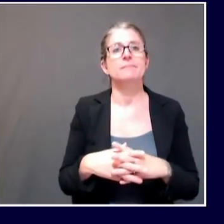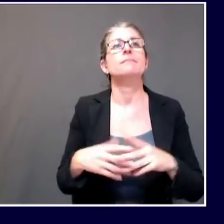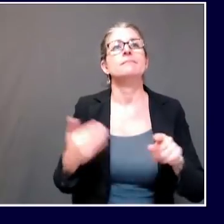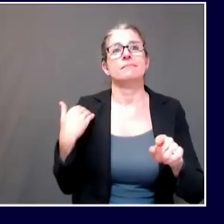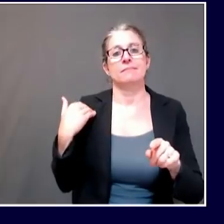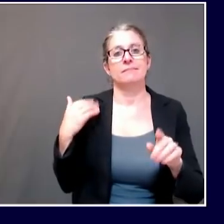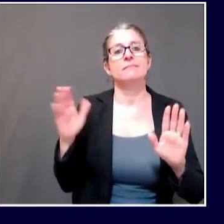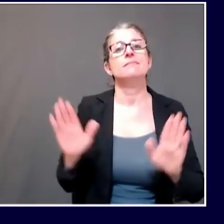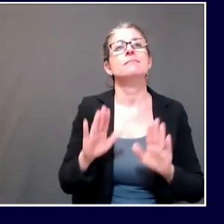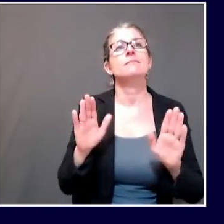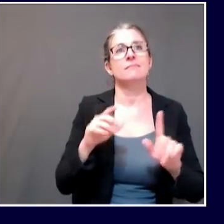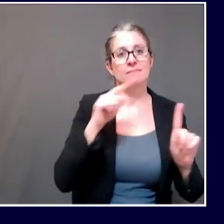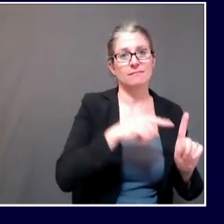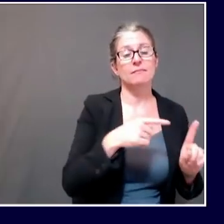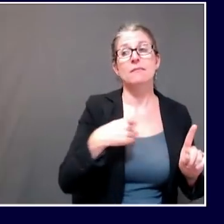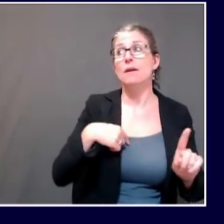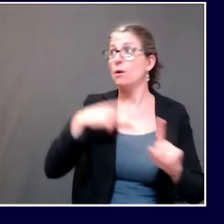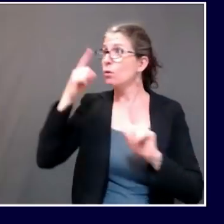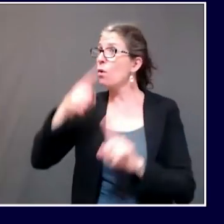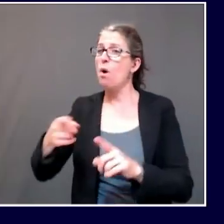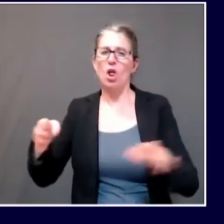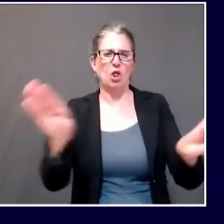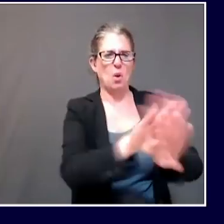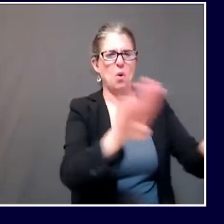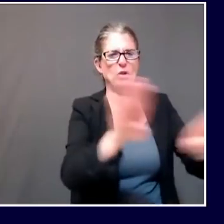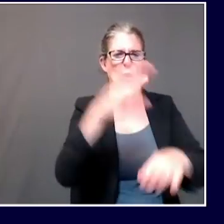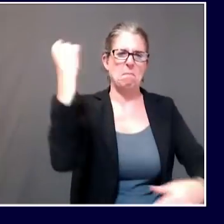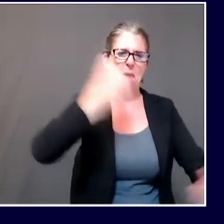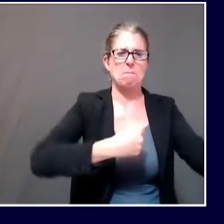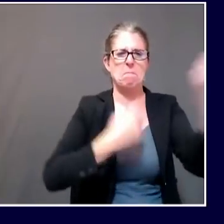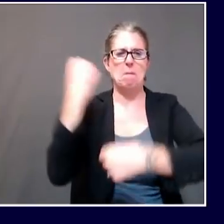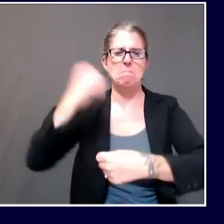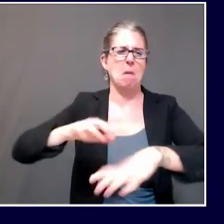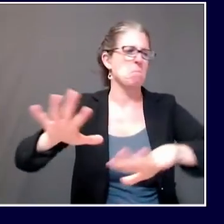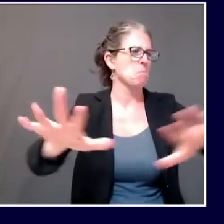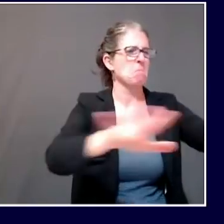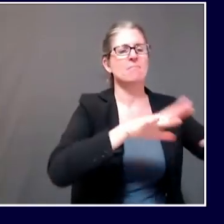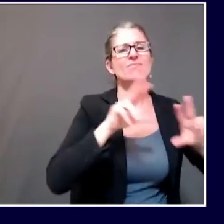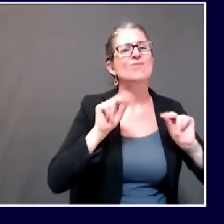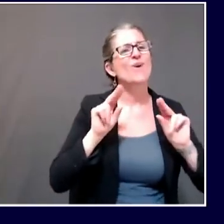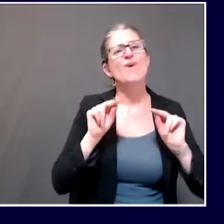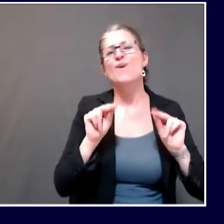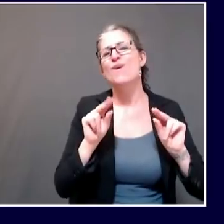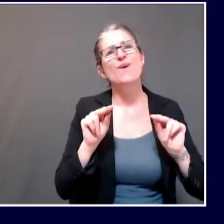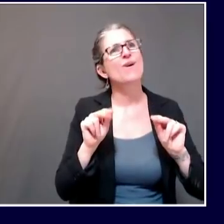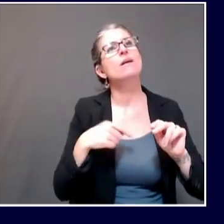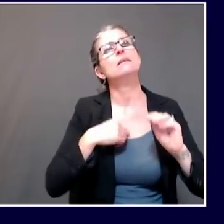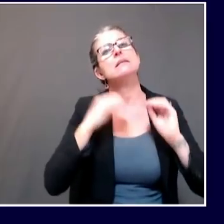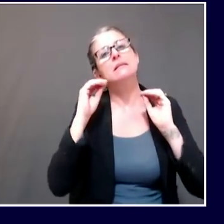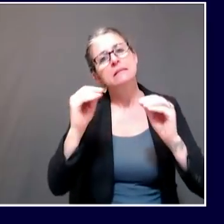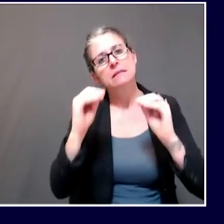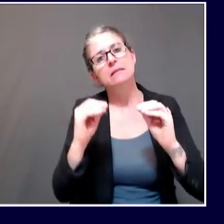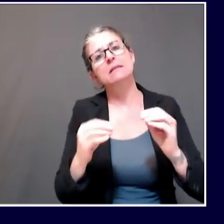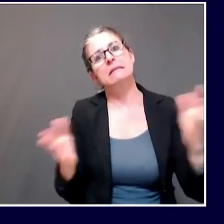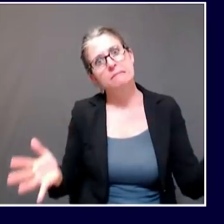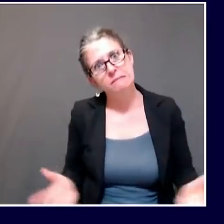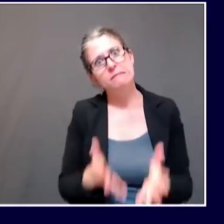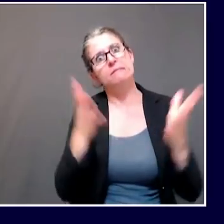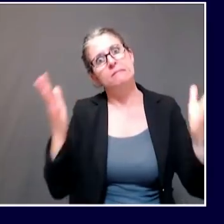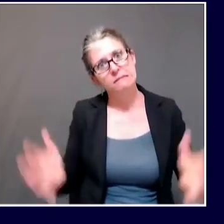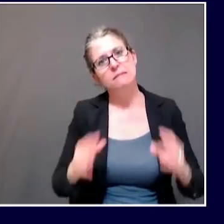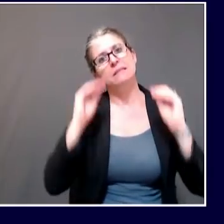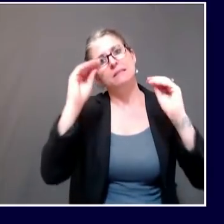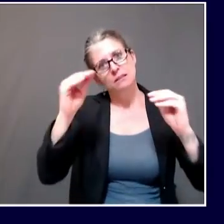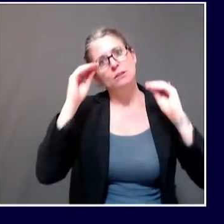they can continue doing what they do, utilizing best practices in mind. In connection with that, we did have a call